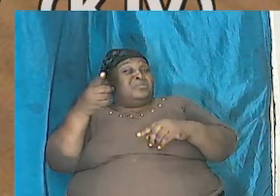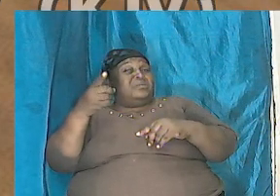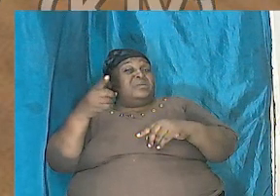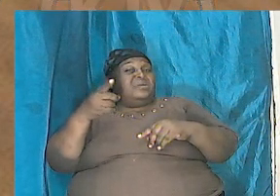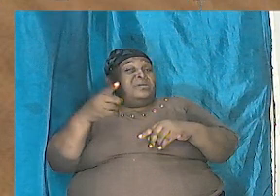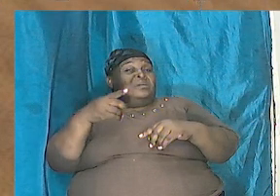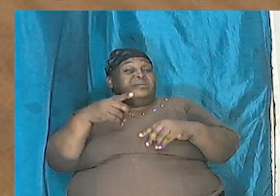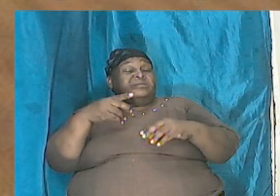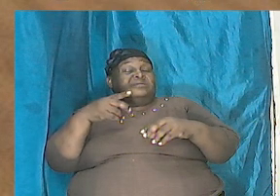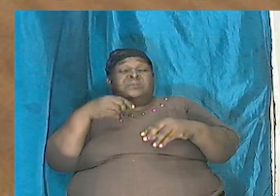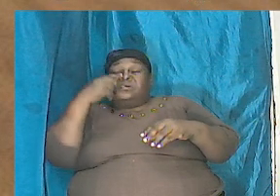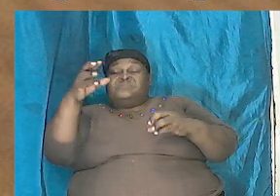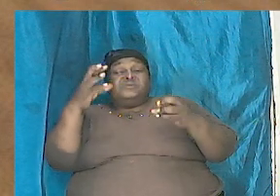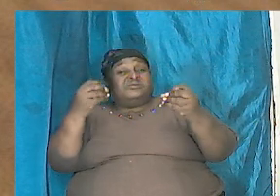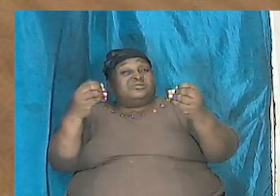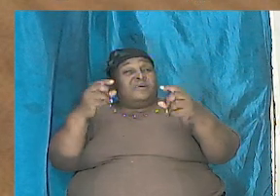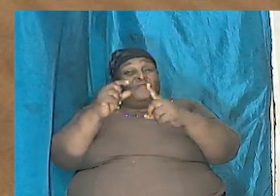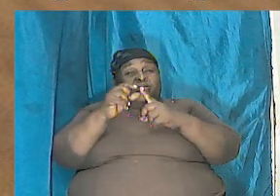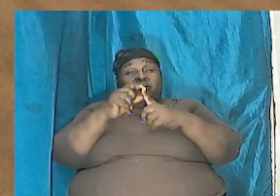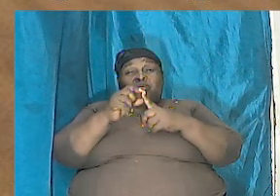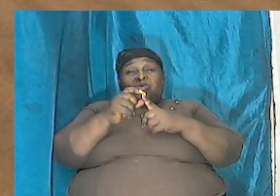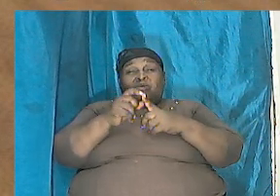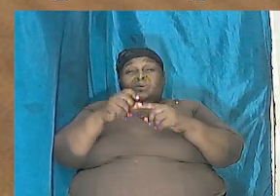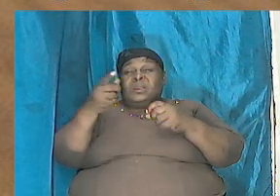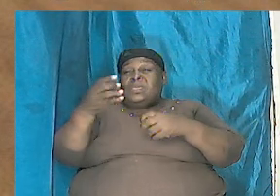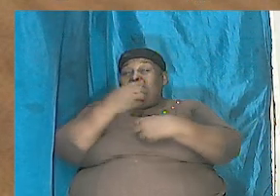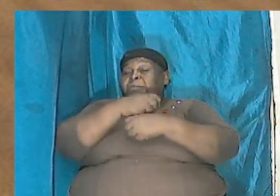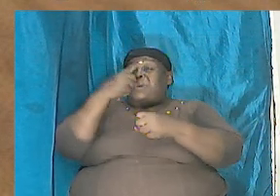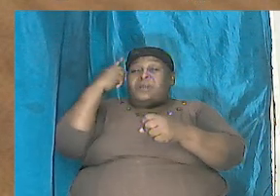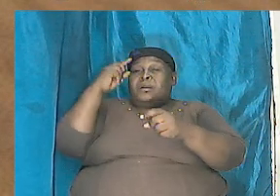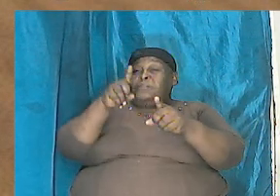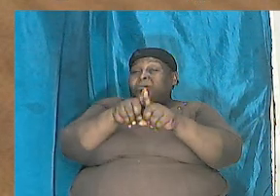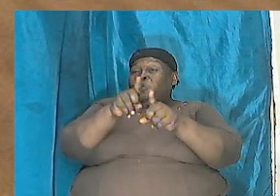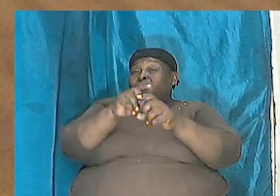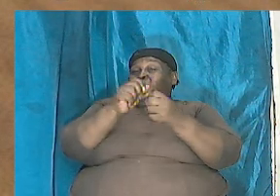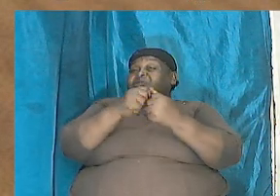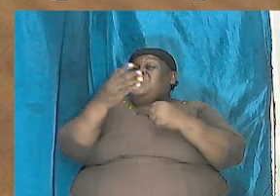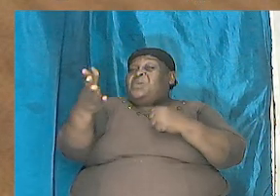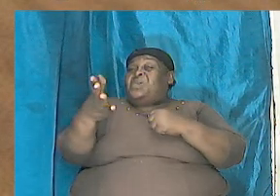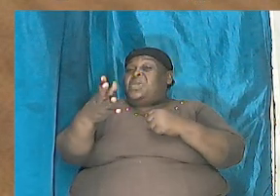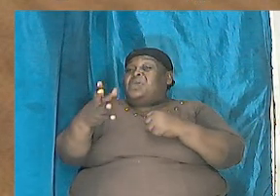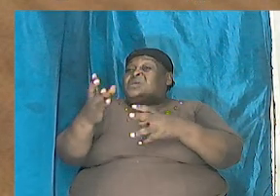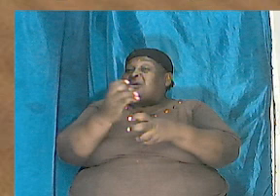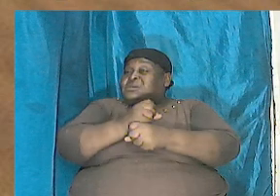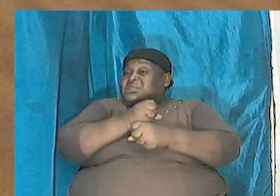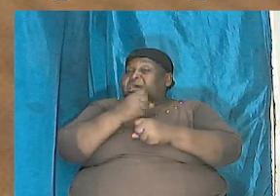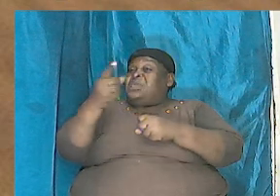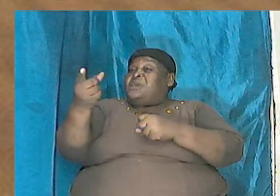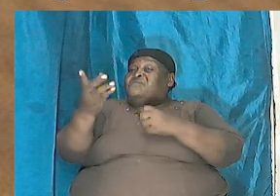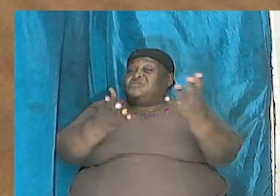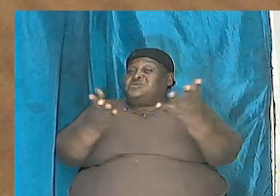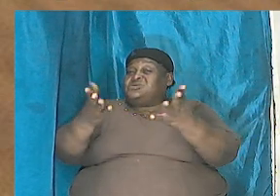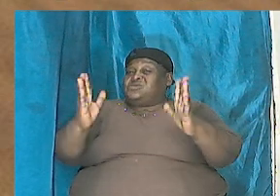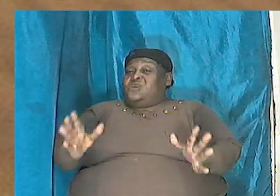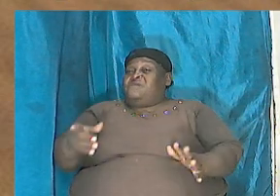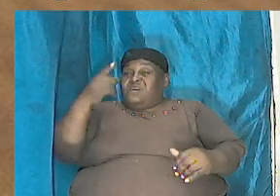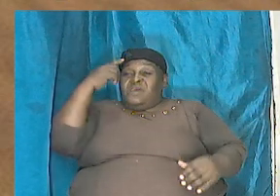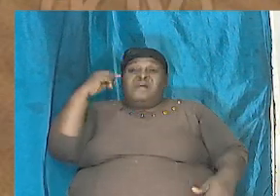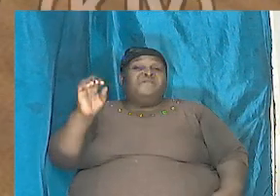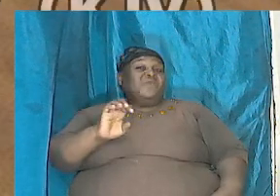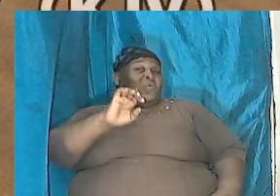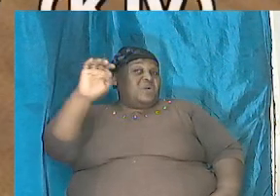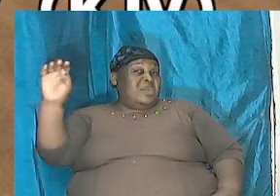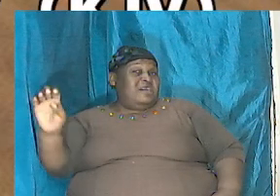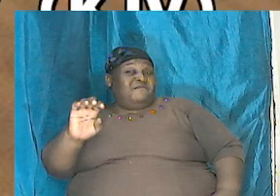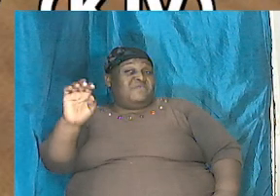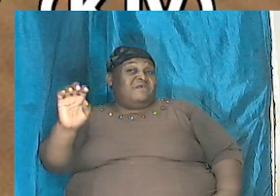unto thee will he make a covenant with thee will thou take him for a servant forever so God is now saying that this